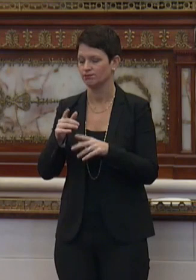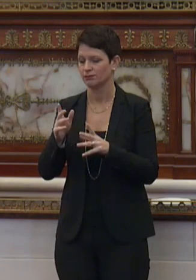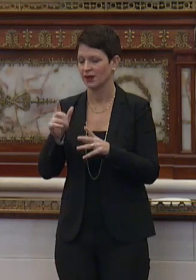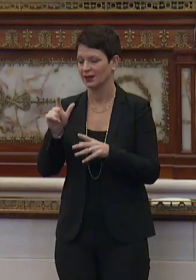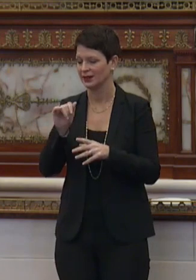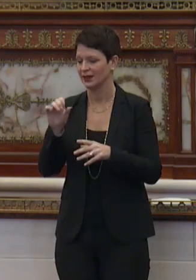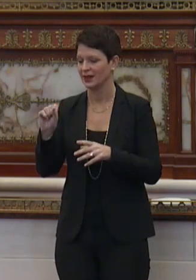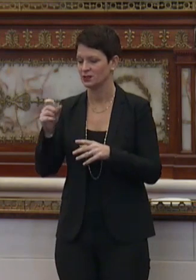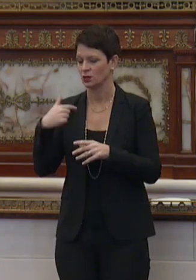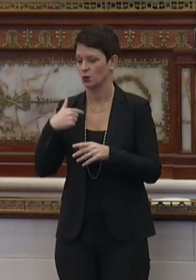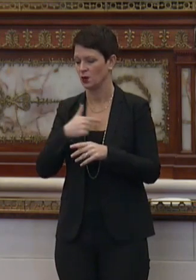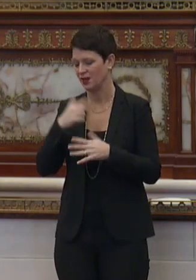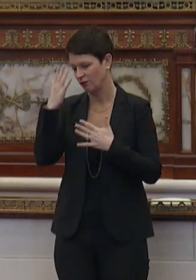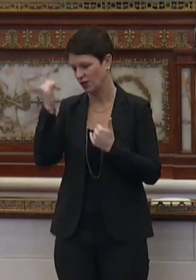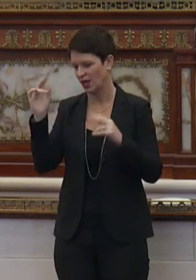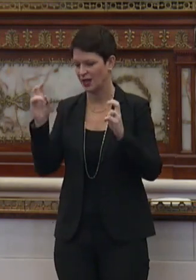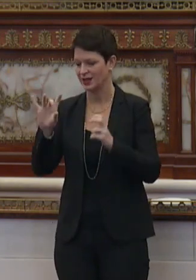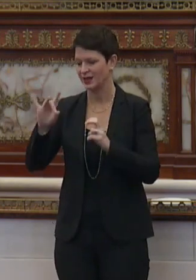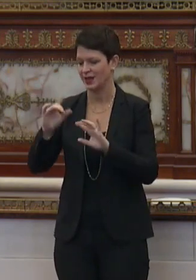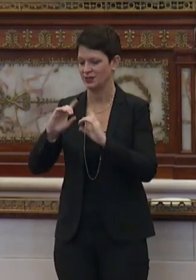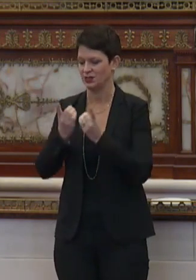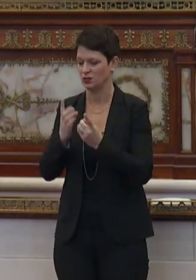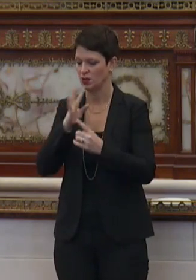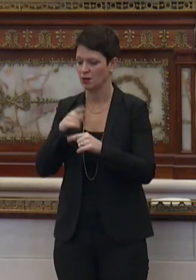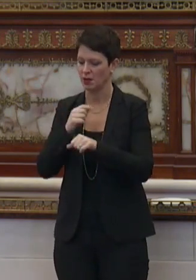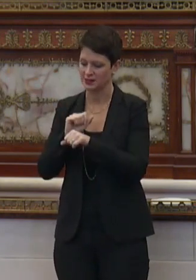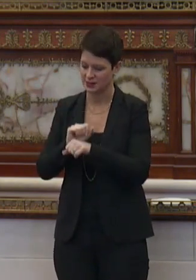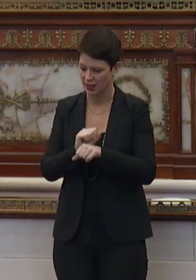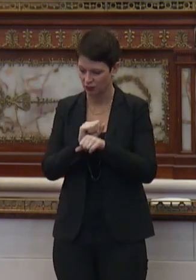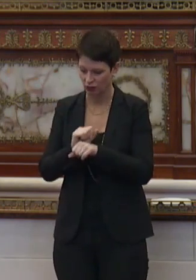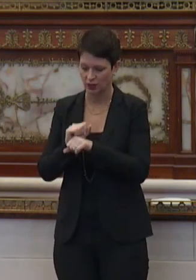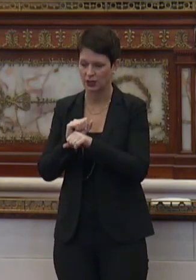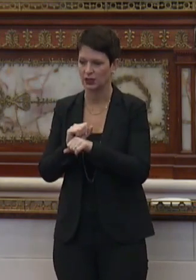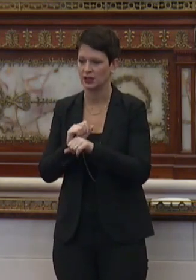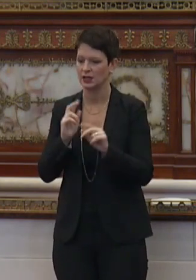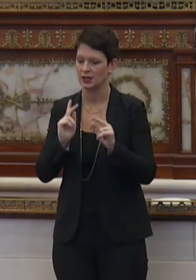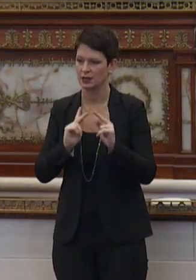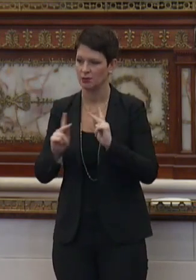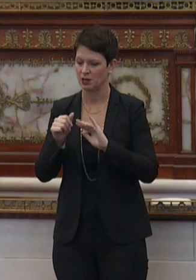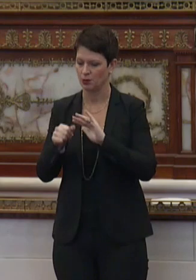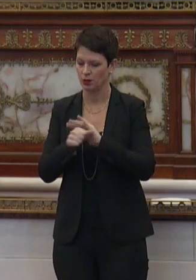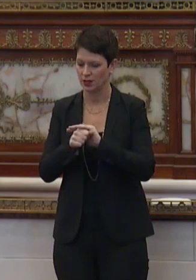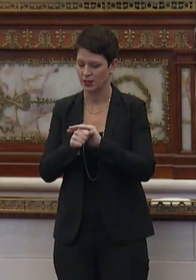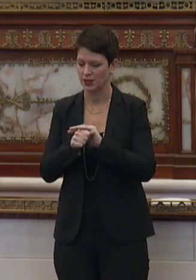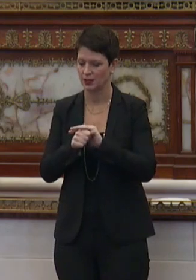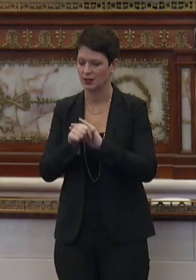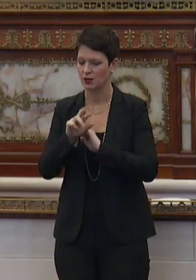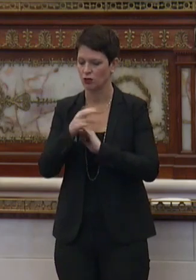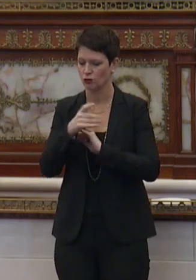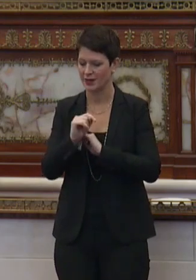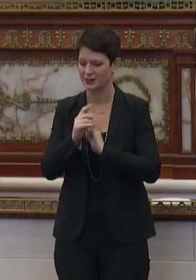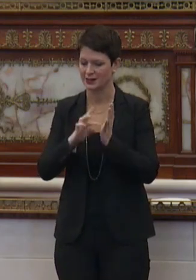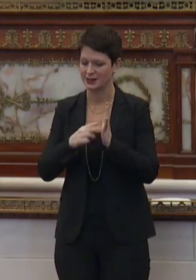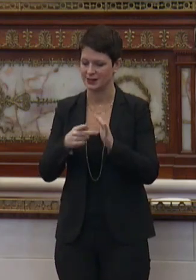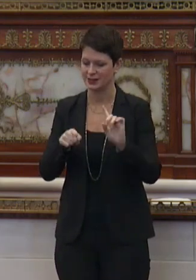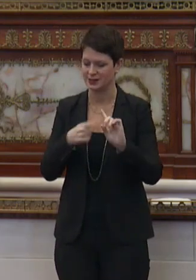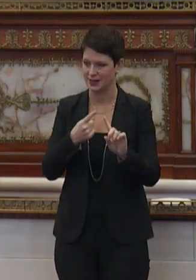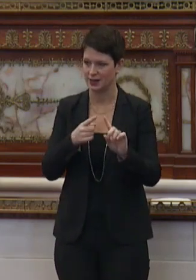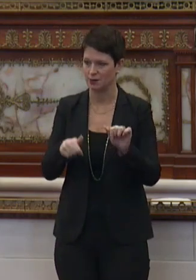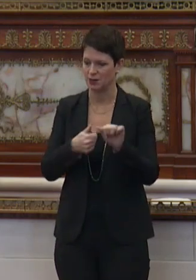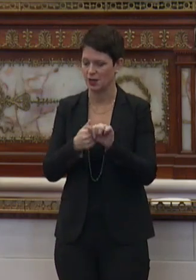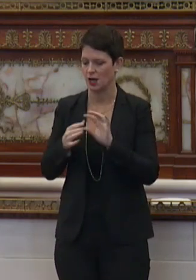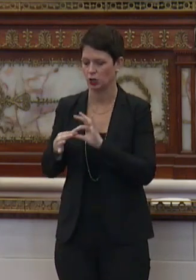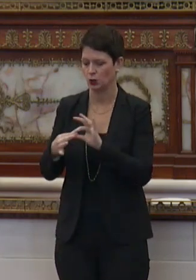in the Eighth Counts Matic District talking about slavery, people hid their racist intent behind humor.